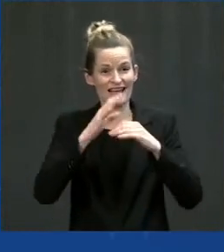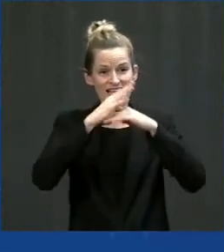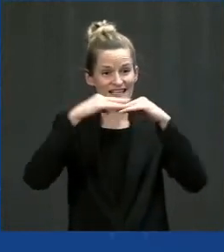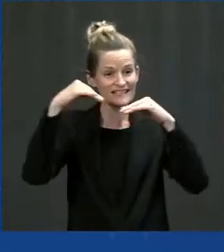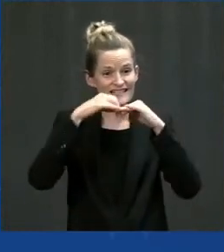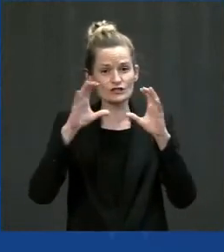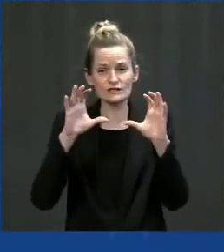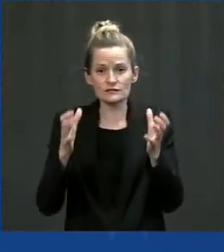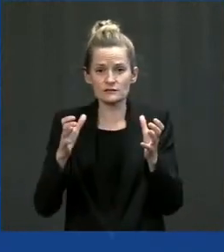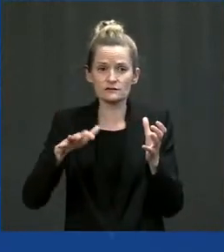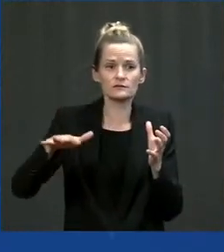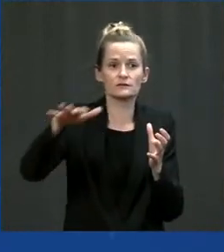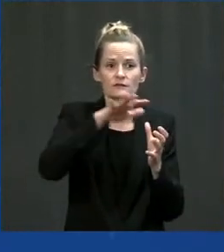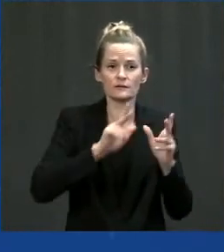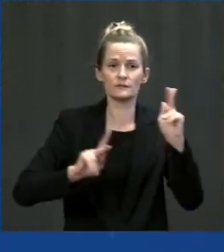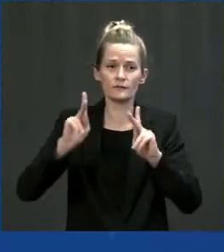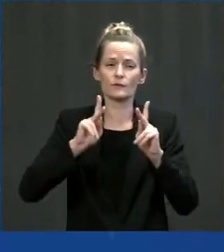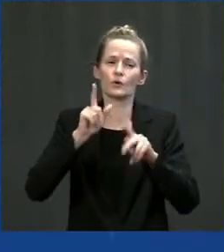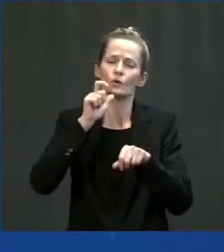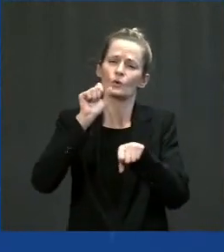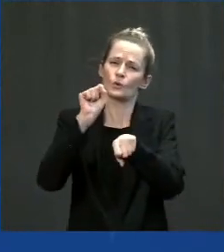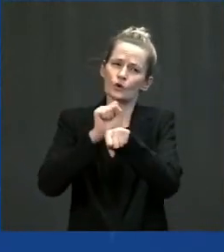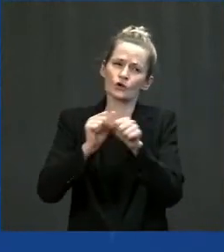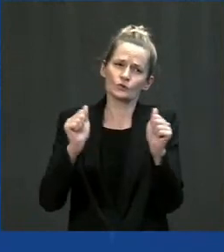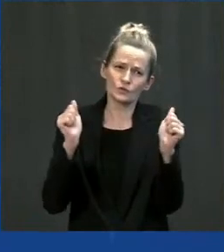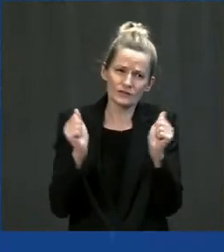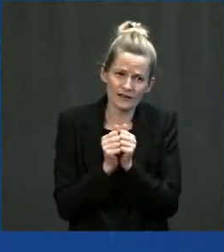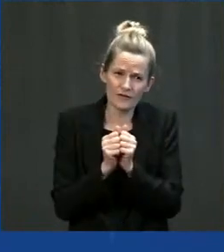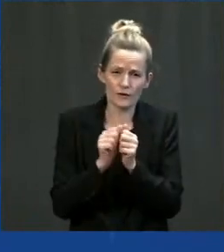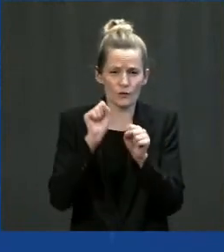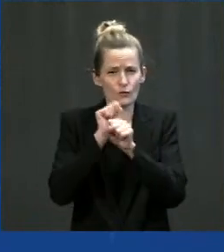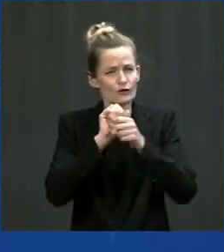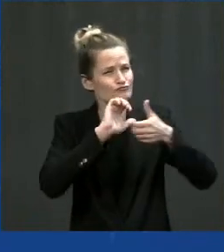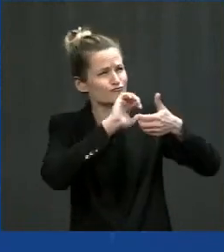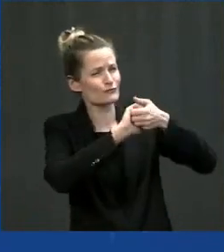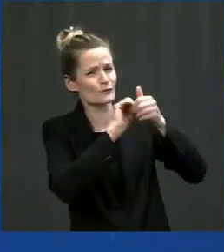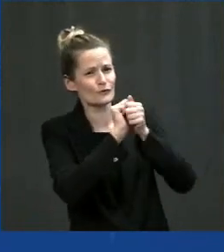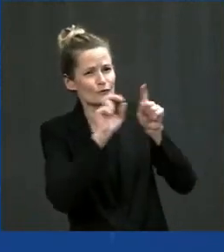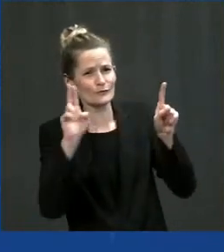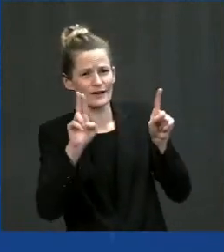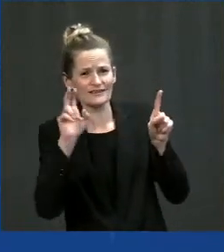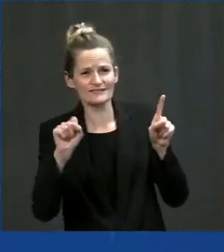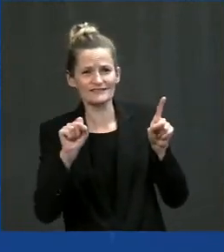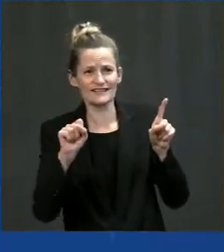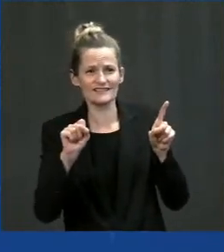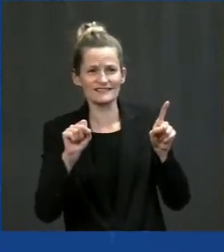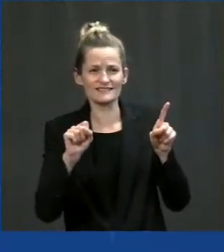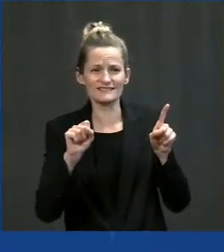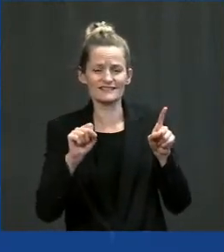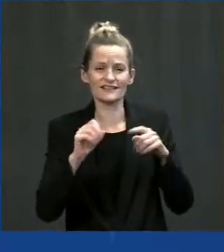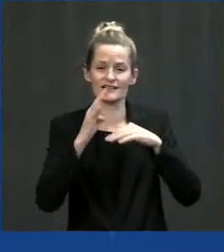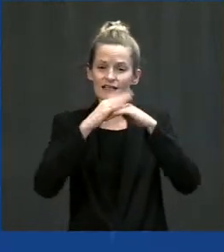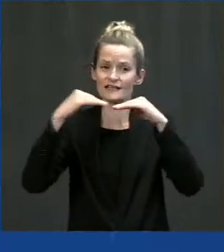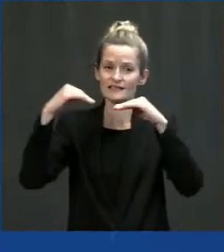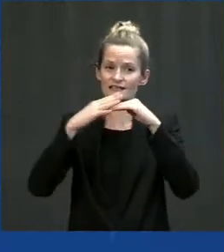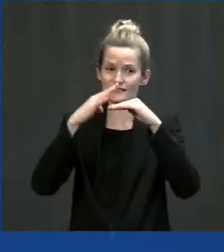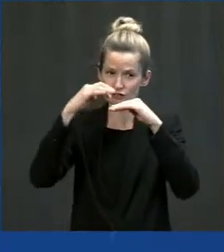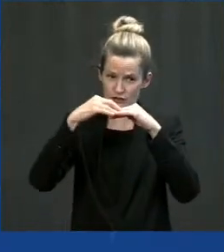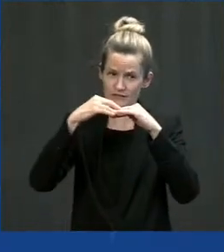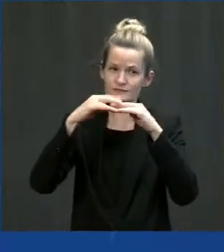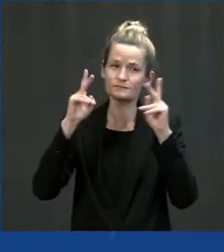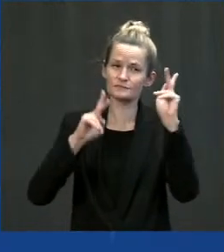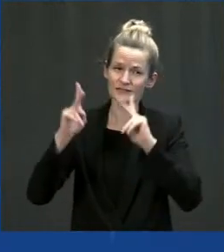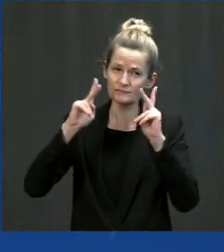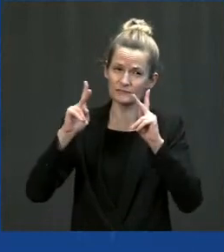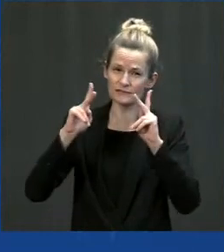as sovereigns to sovereigns with the United States. For us, broadband is a high priority. You know, no Cherokee